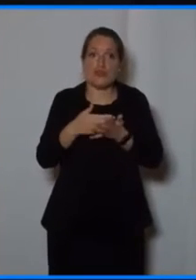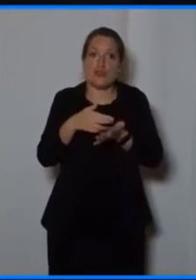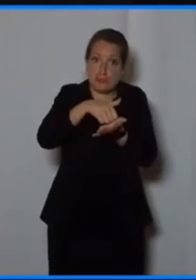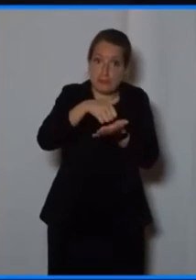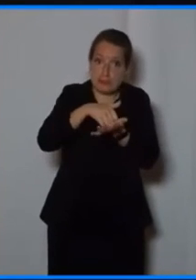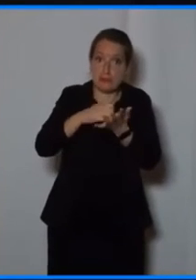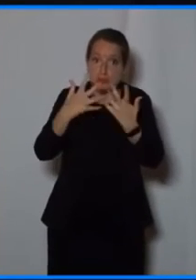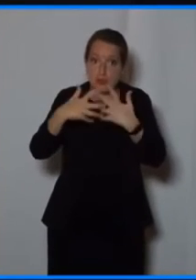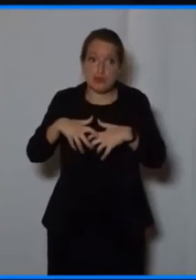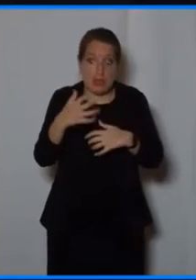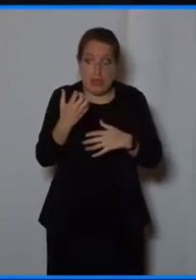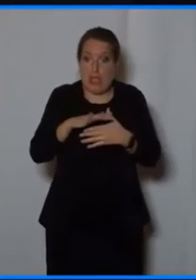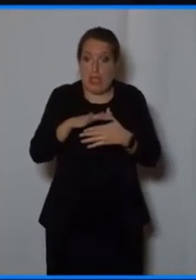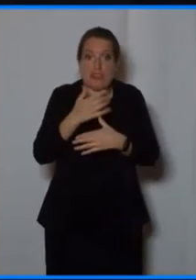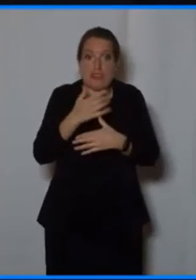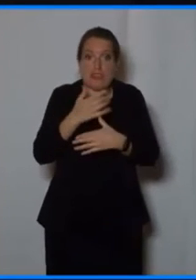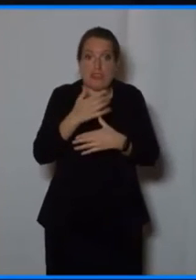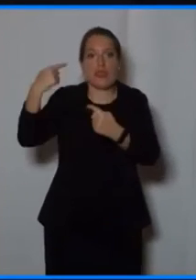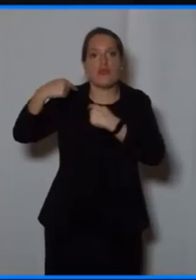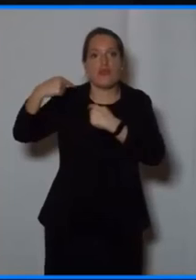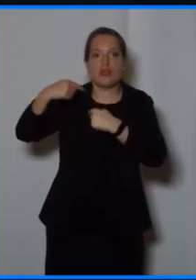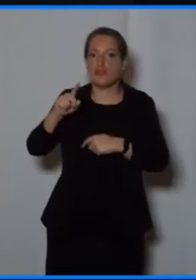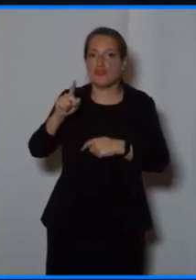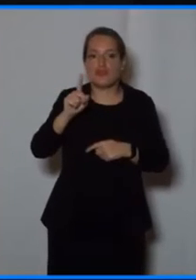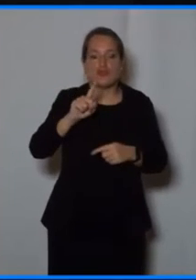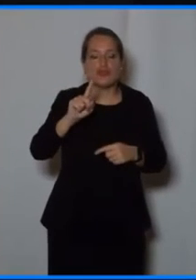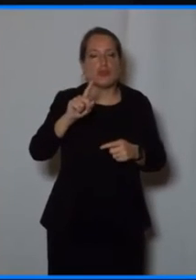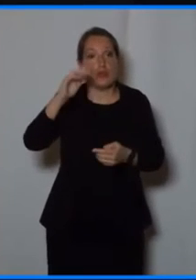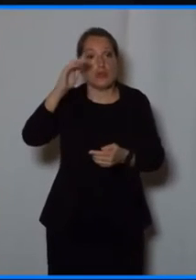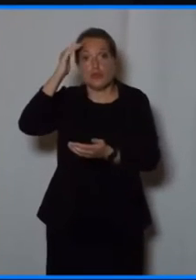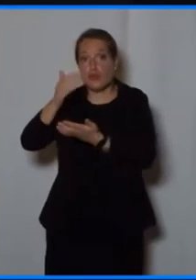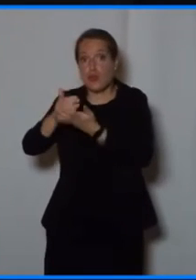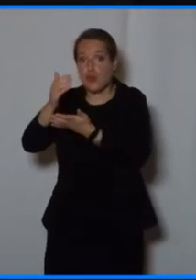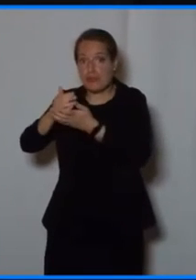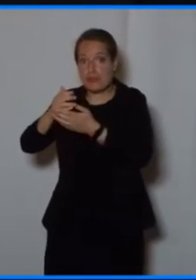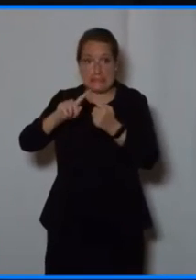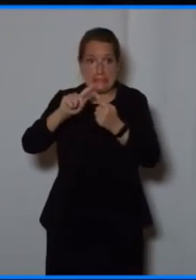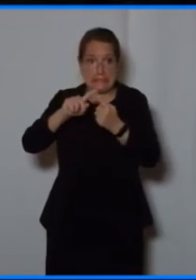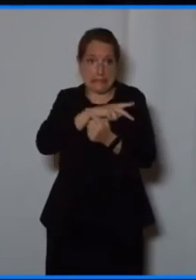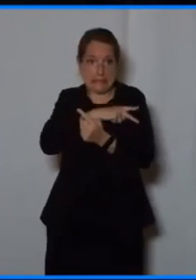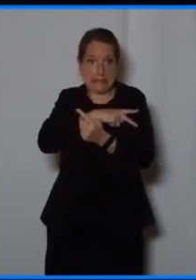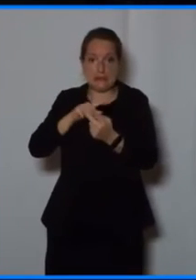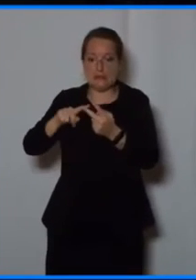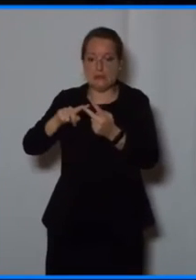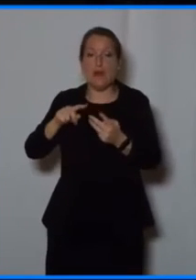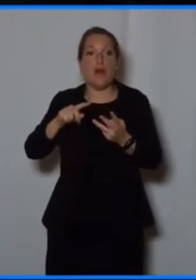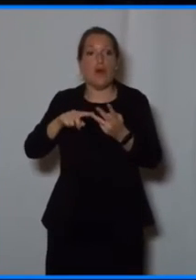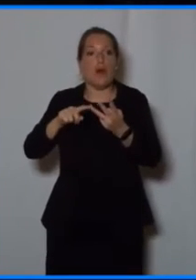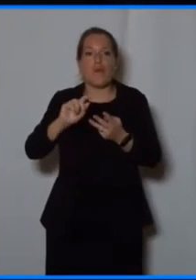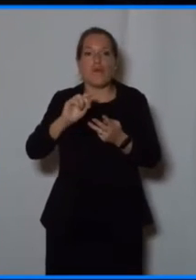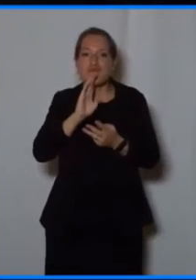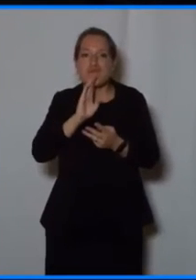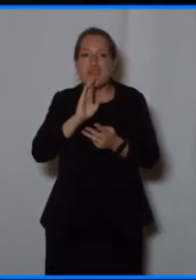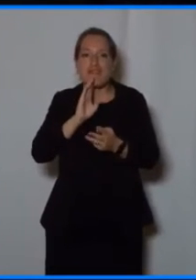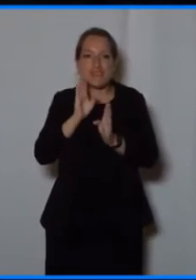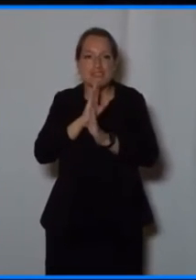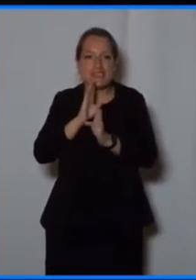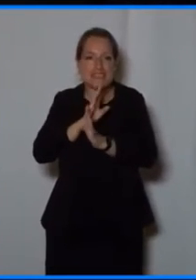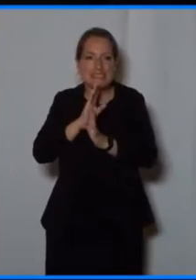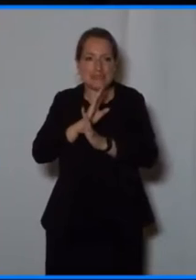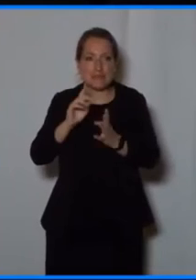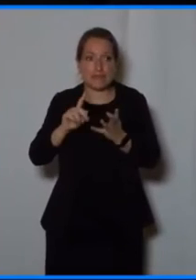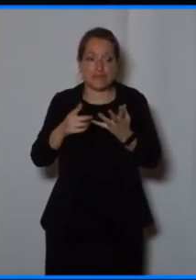privacy, fair taxation. We will see what OECD delivers. But I'll give you